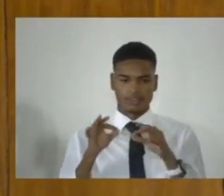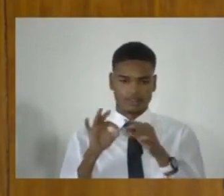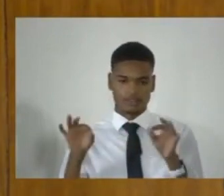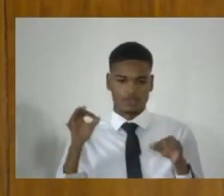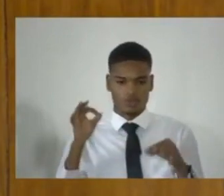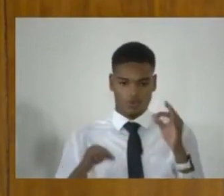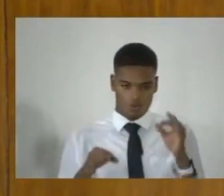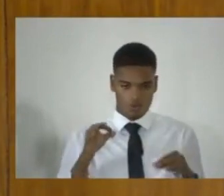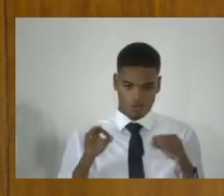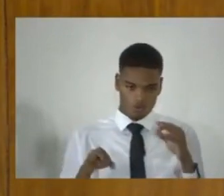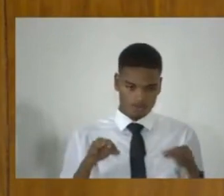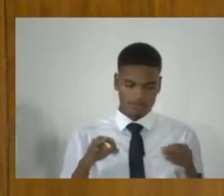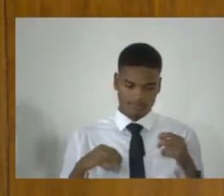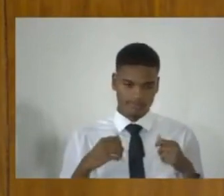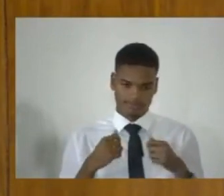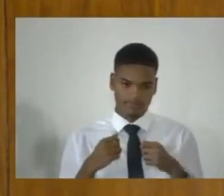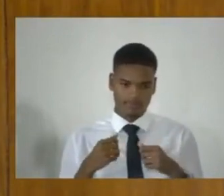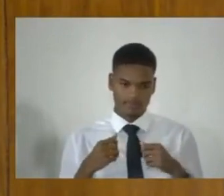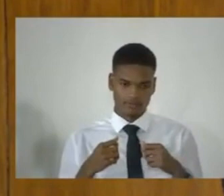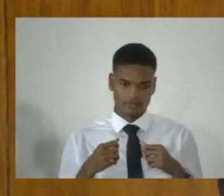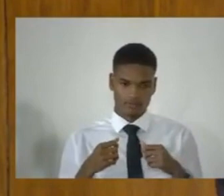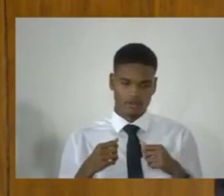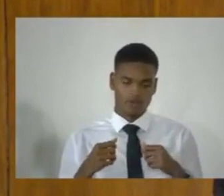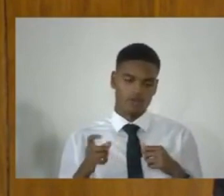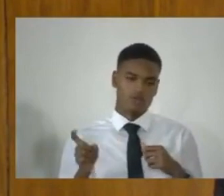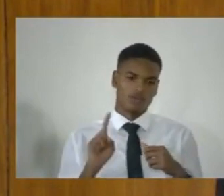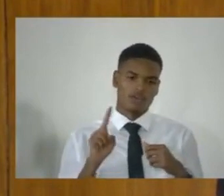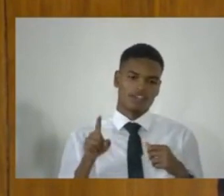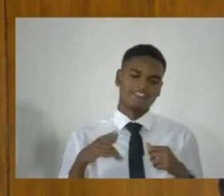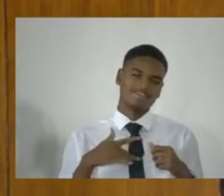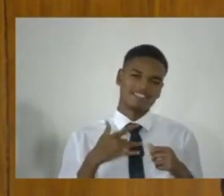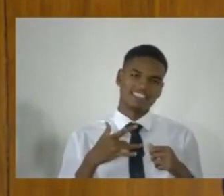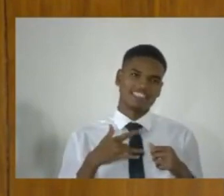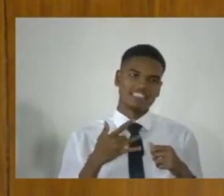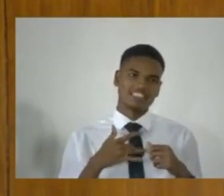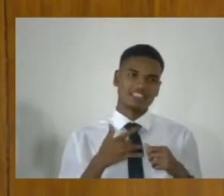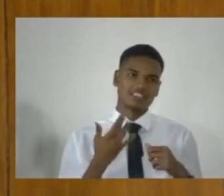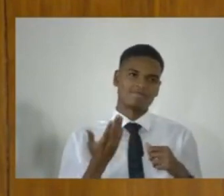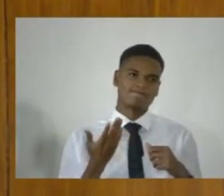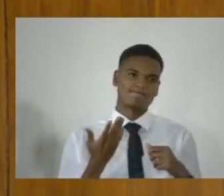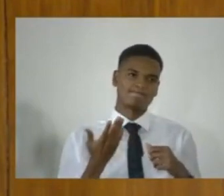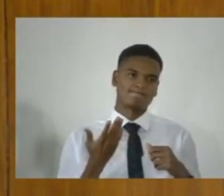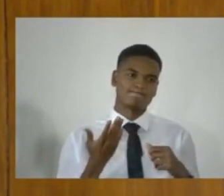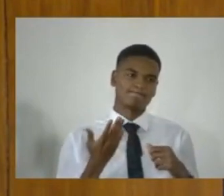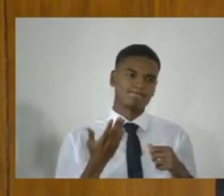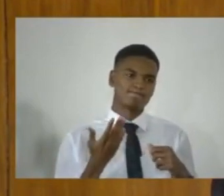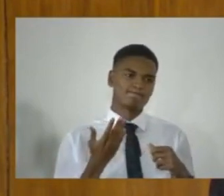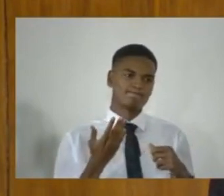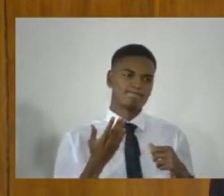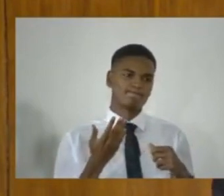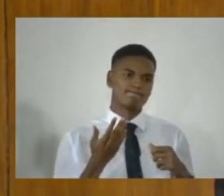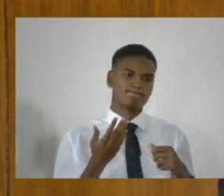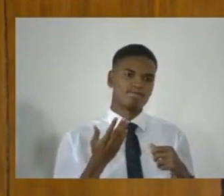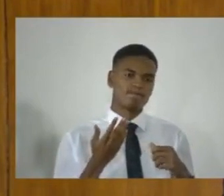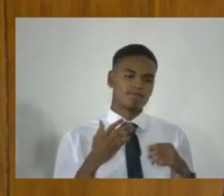the trial court, where it feels that the prescribed minimum penalty